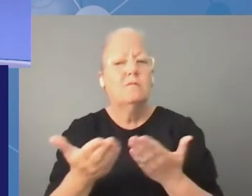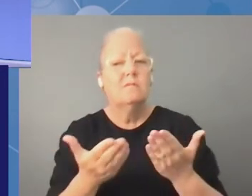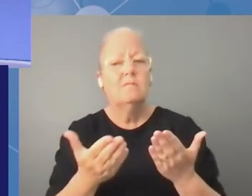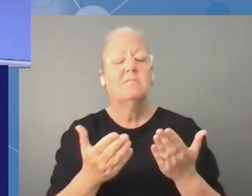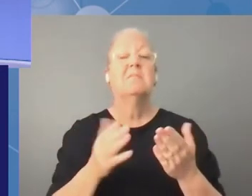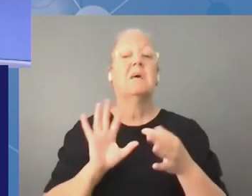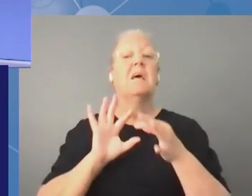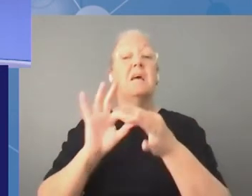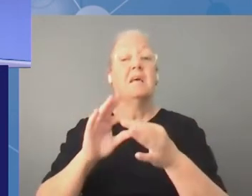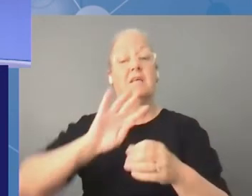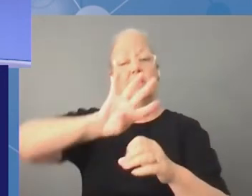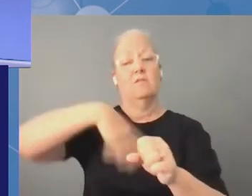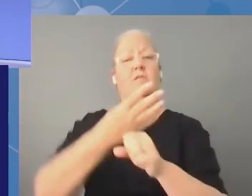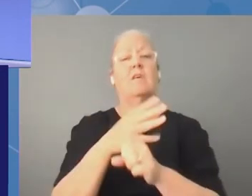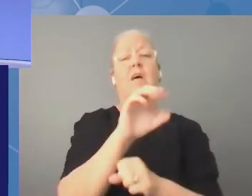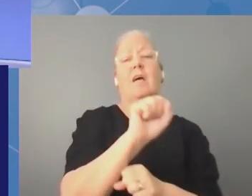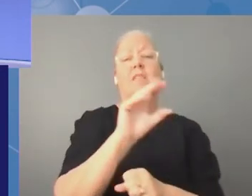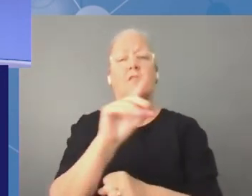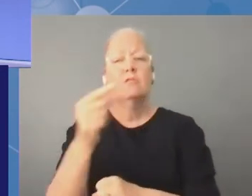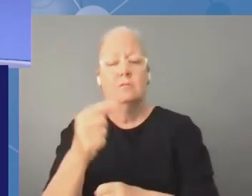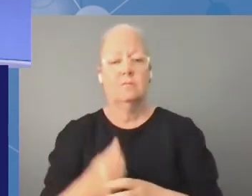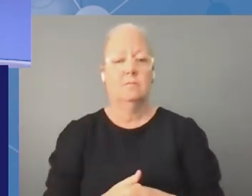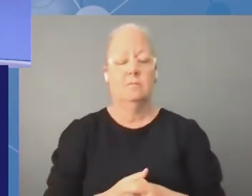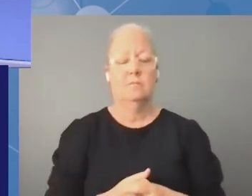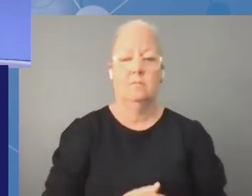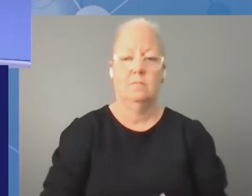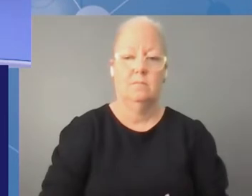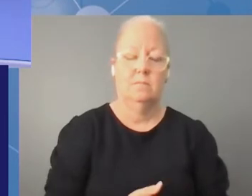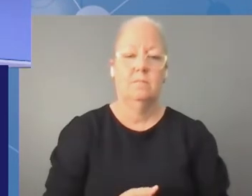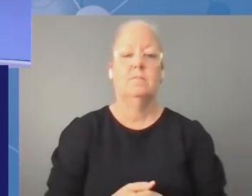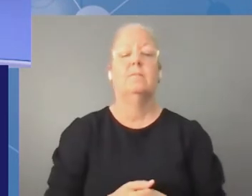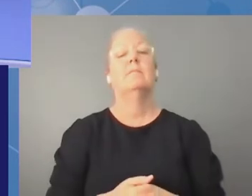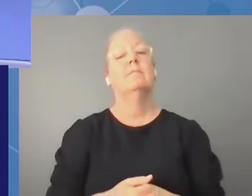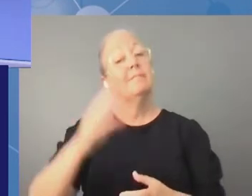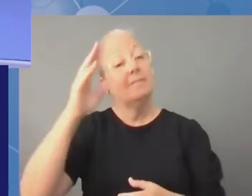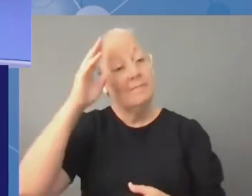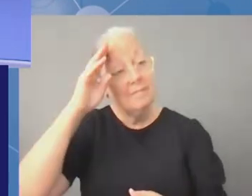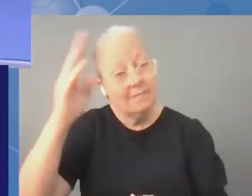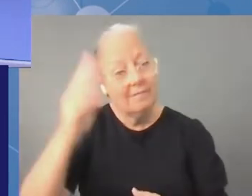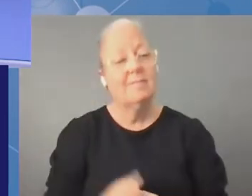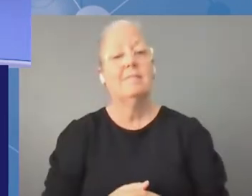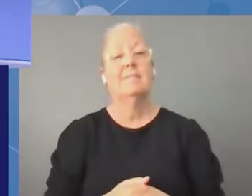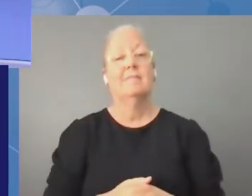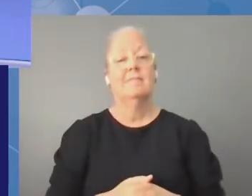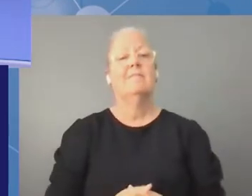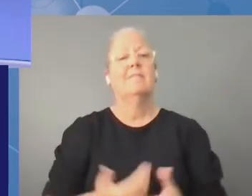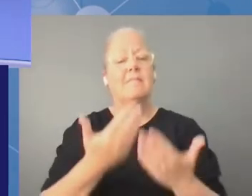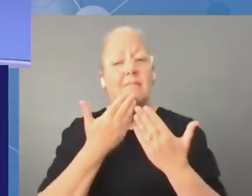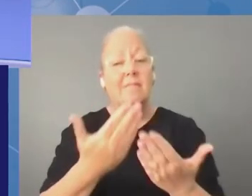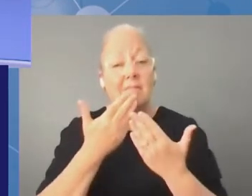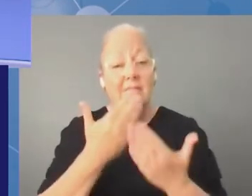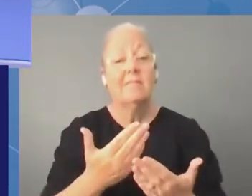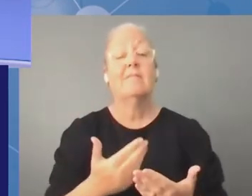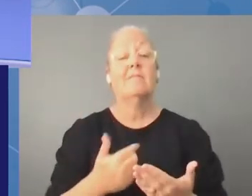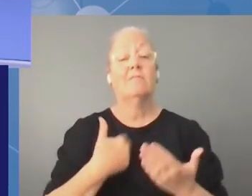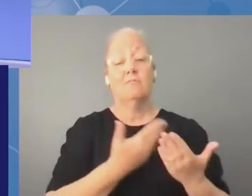hi um judith helstein for the record uh so thanks so much for having this igf